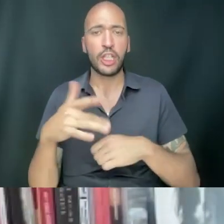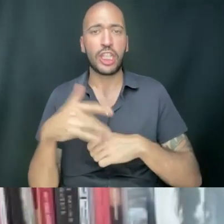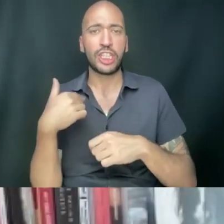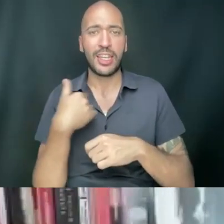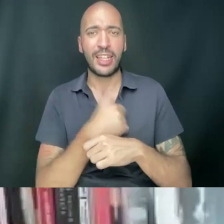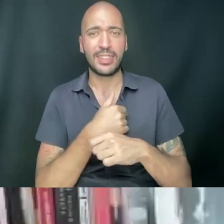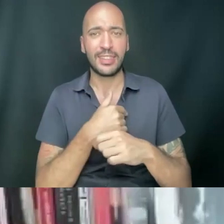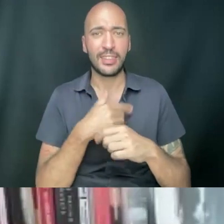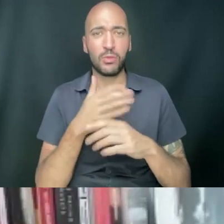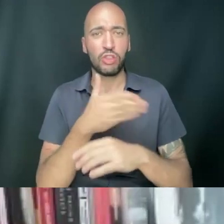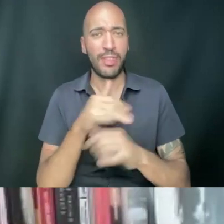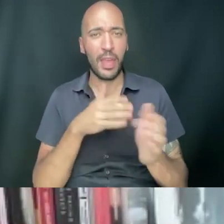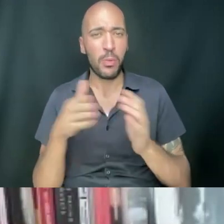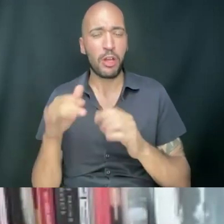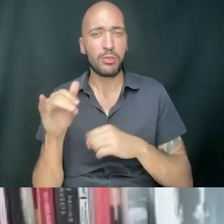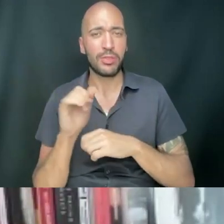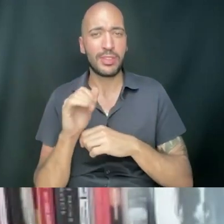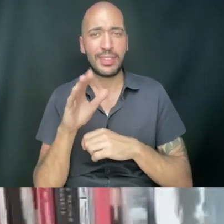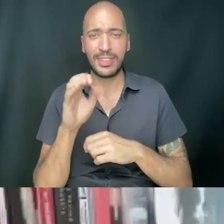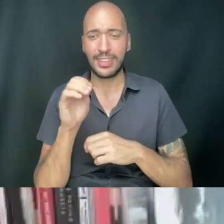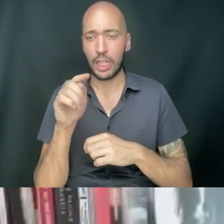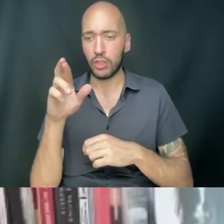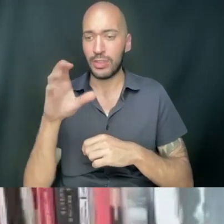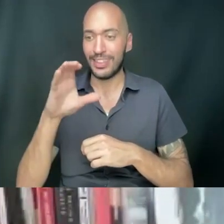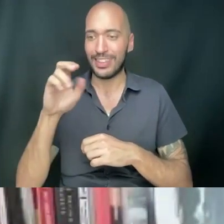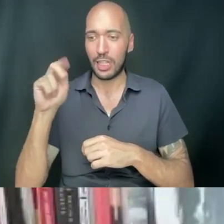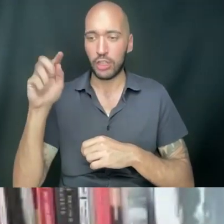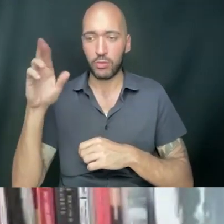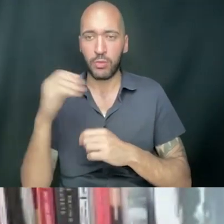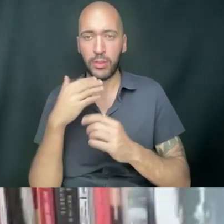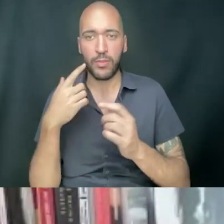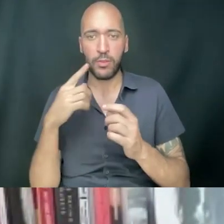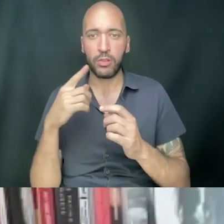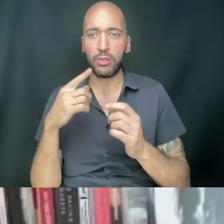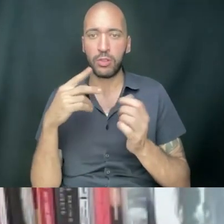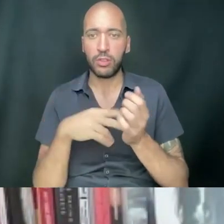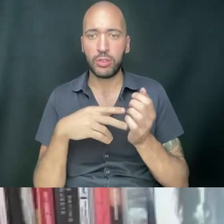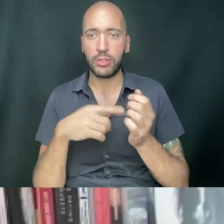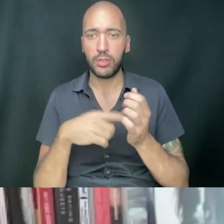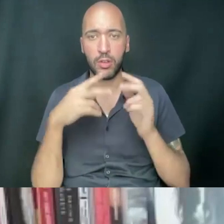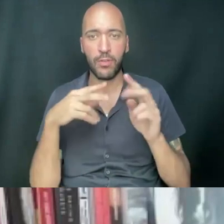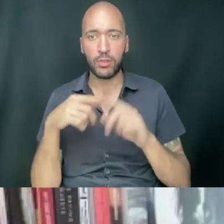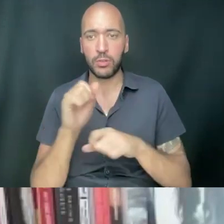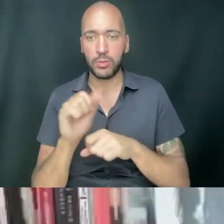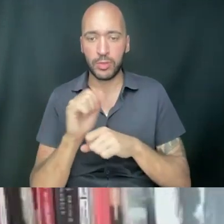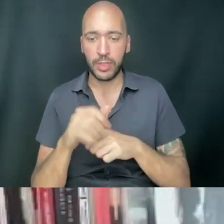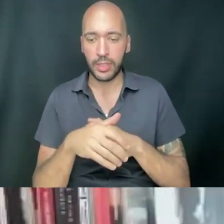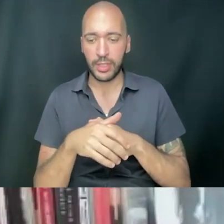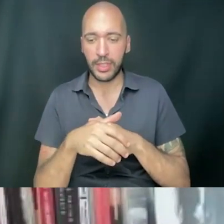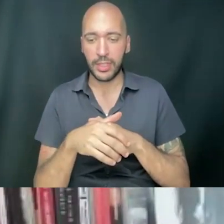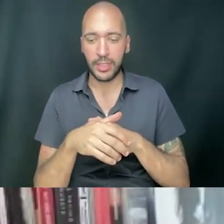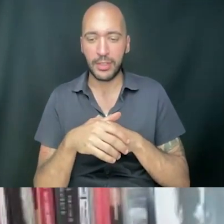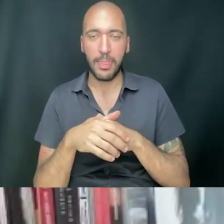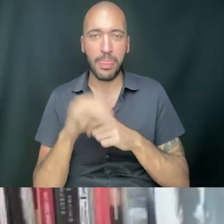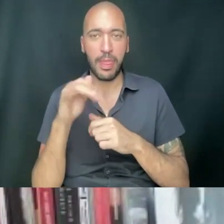that way. Also, Central, thank you. We look forward to working with you again. The Puerto Rican Studies